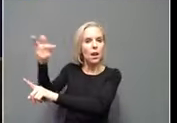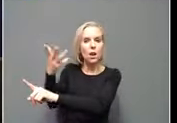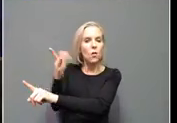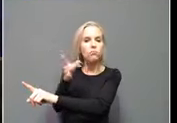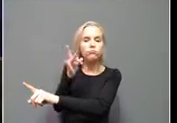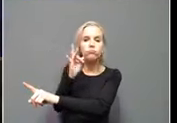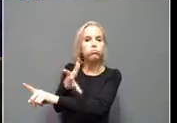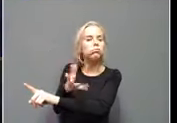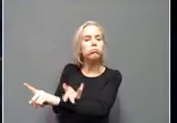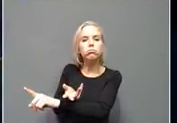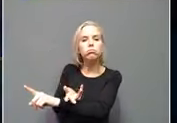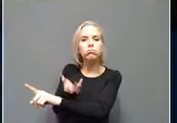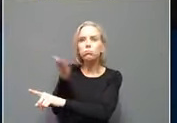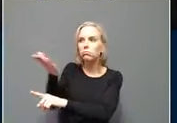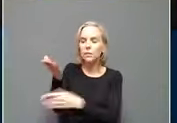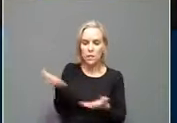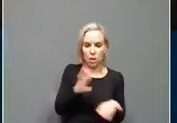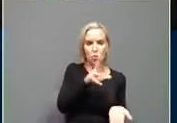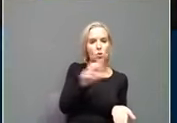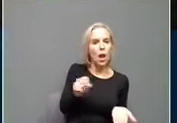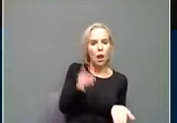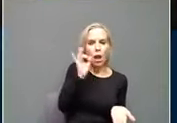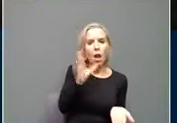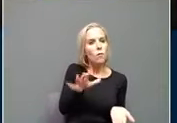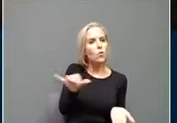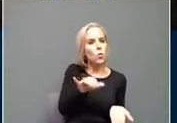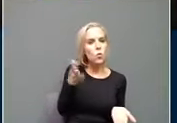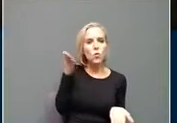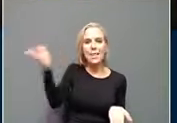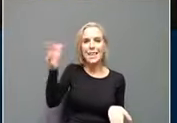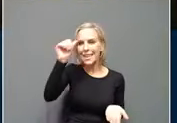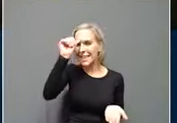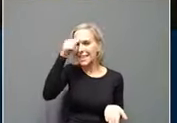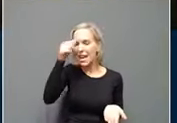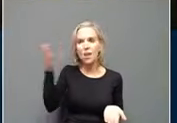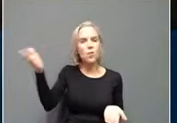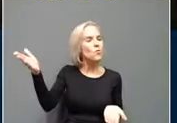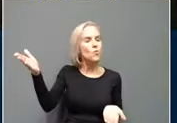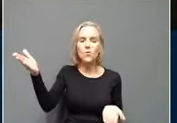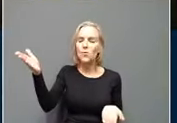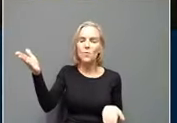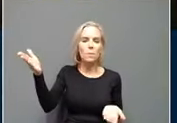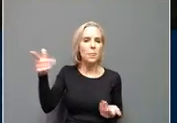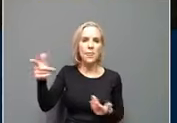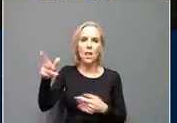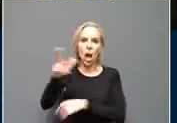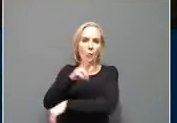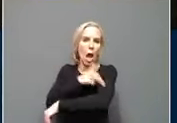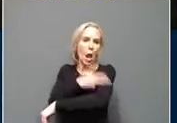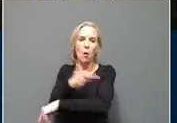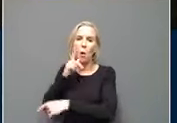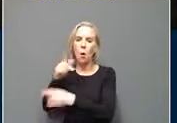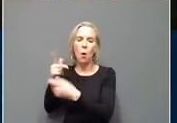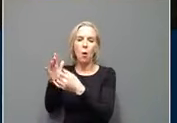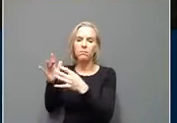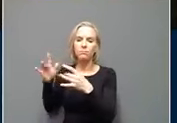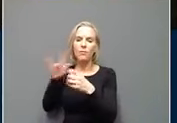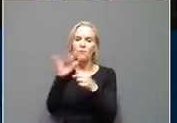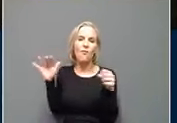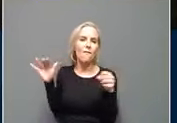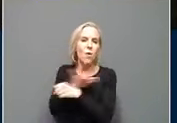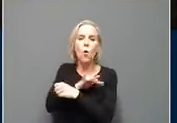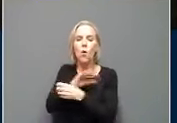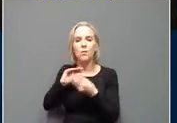what's happened in the United States is tragic. But India right now, hospitals overrun, crematoriums,